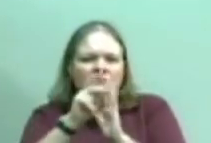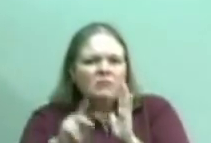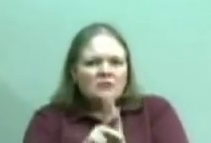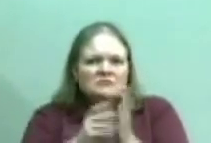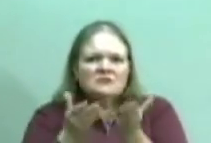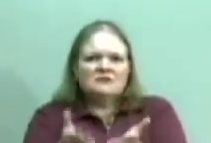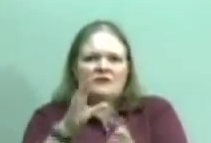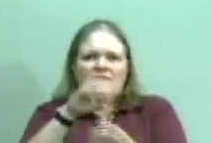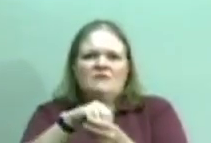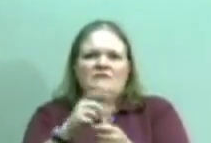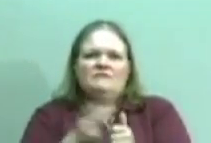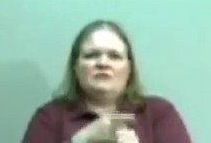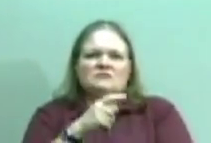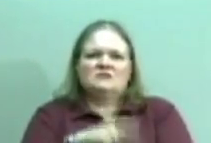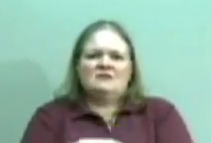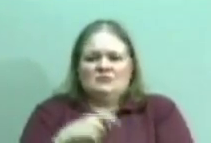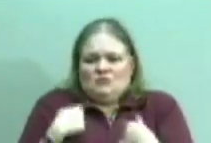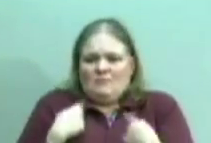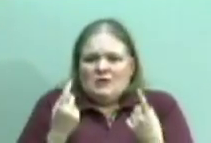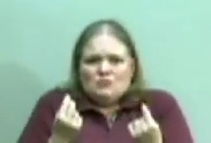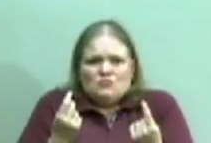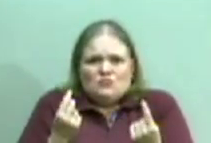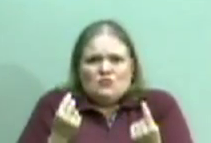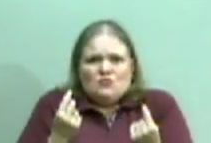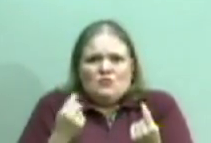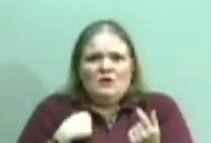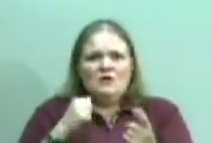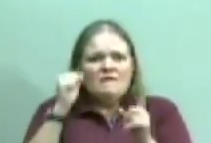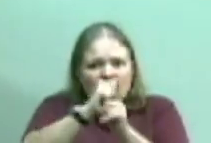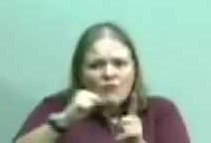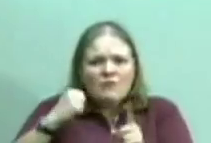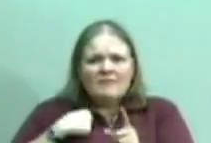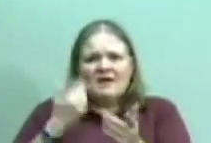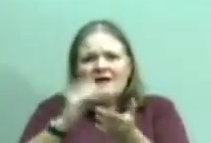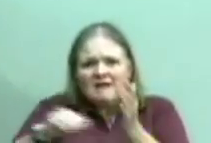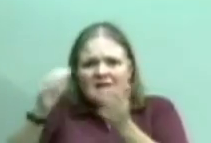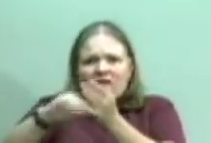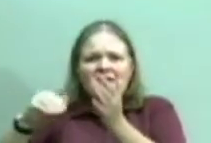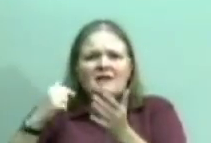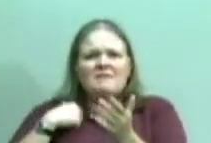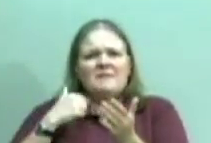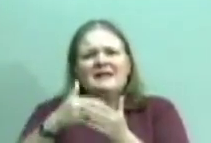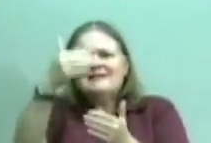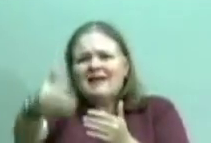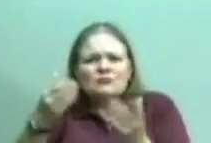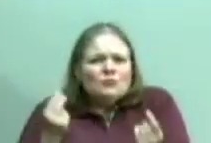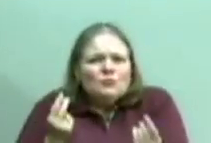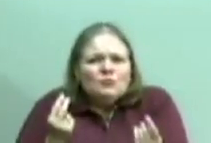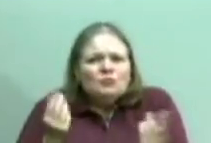it's fool me once, fool me twice, fool me thrice? What are those next steps? Thank you. Thank you, Ms. Edelman.